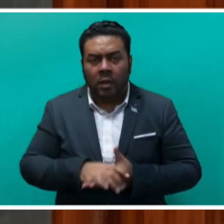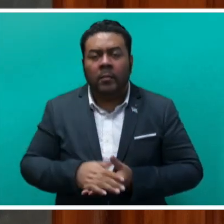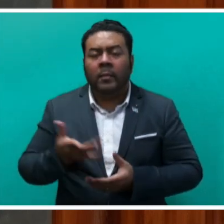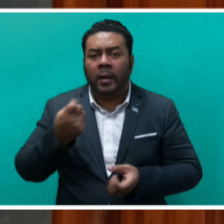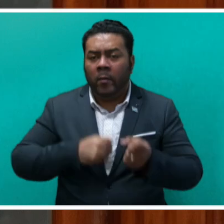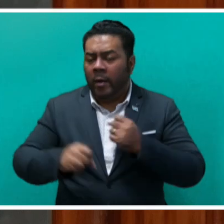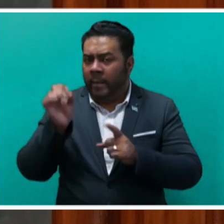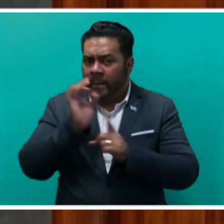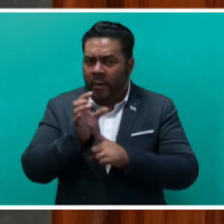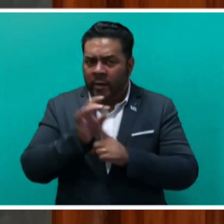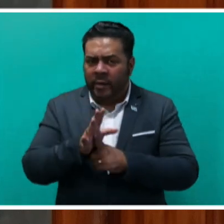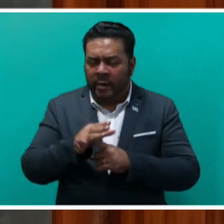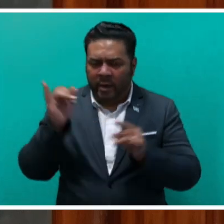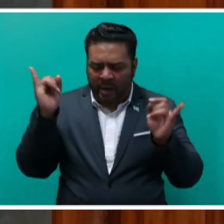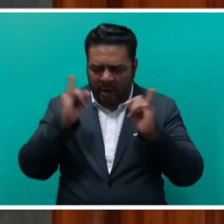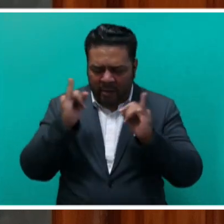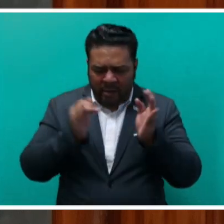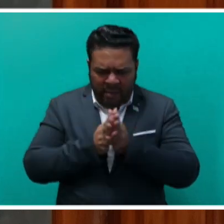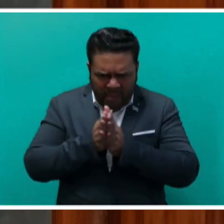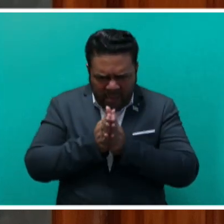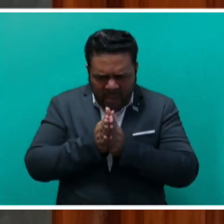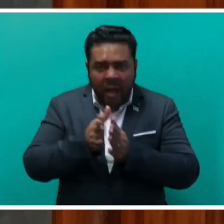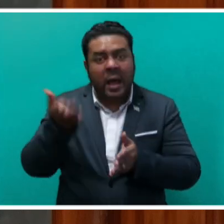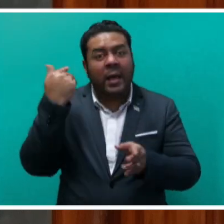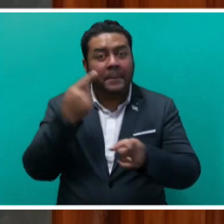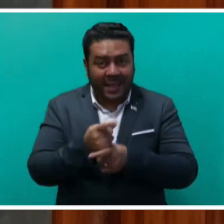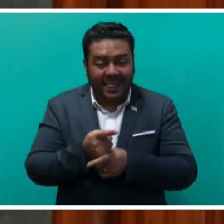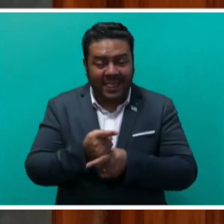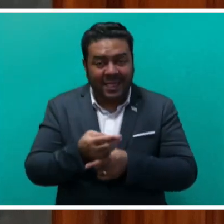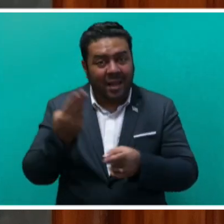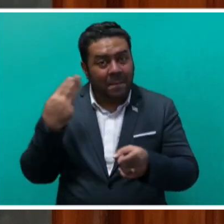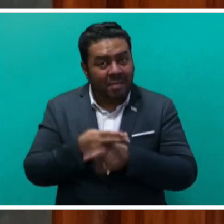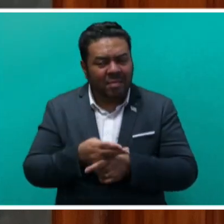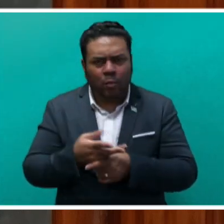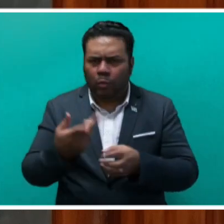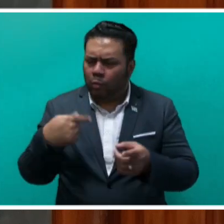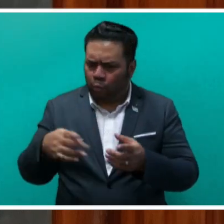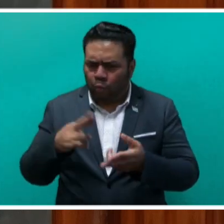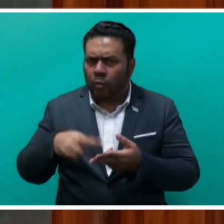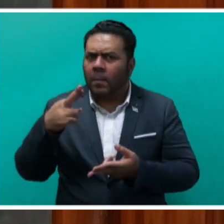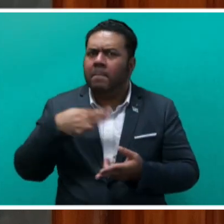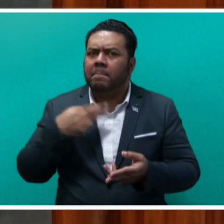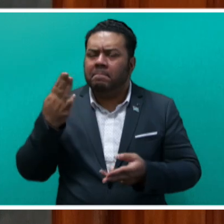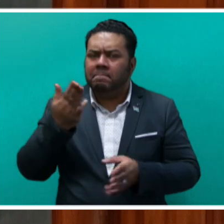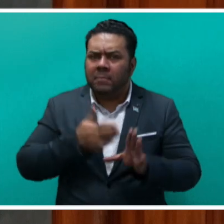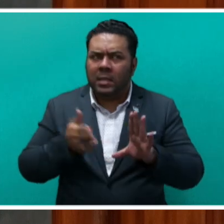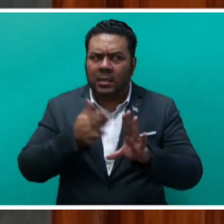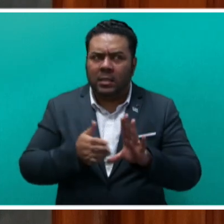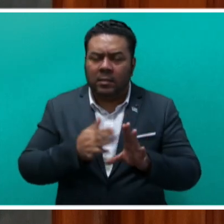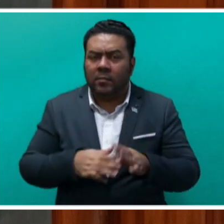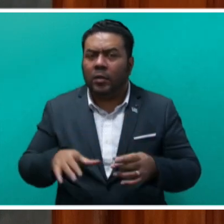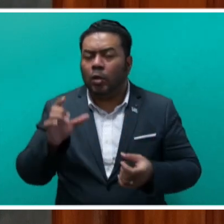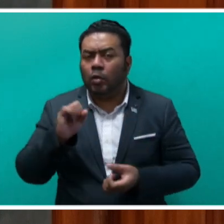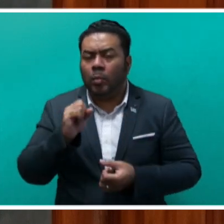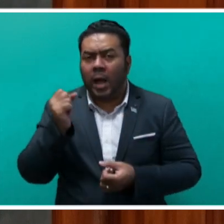one of the critical national interests. Last month Honourable Pramila Kumar raised this issue in the media and so did the Consumer Council